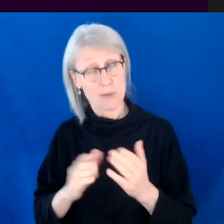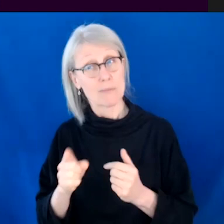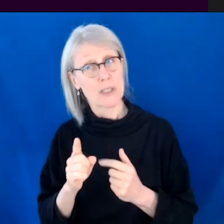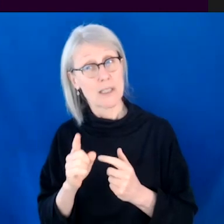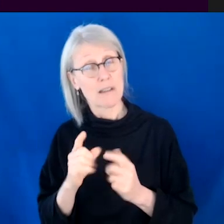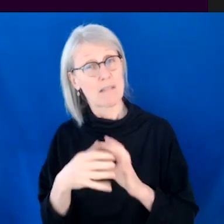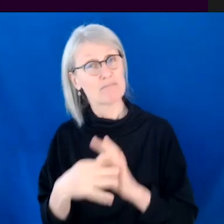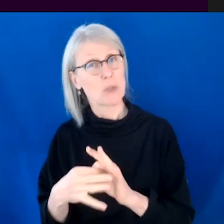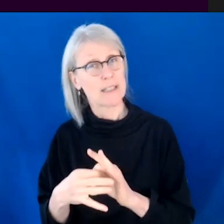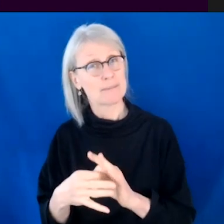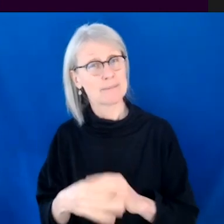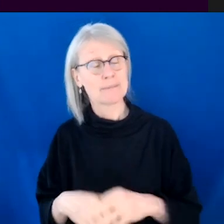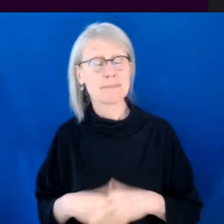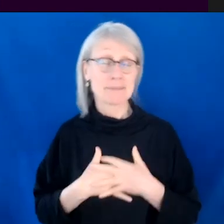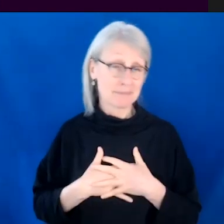love that.